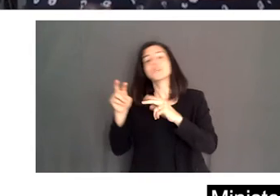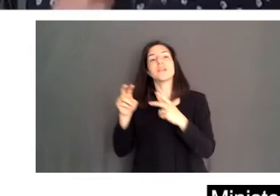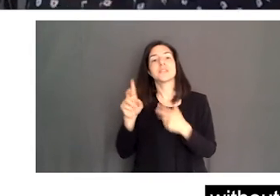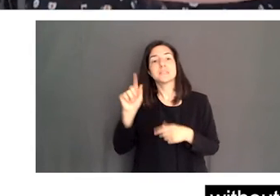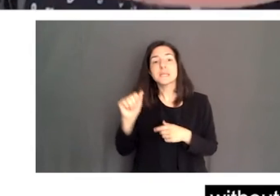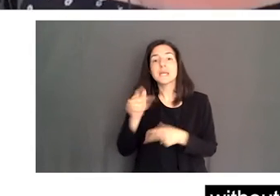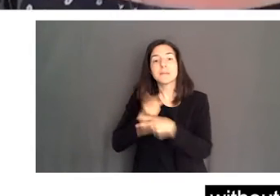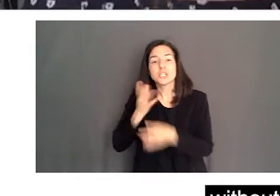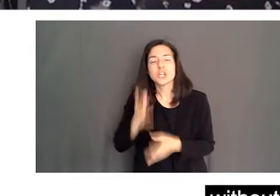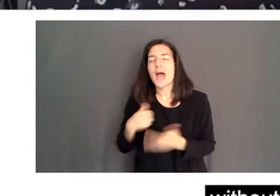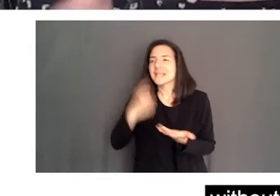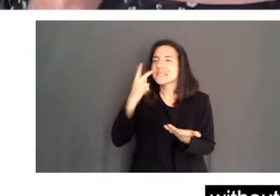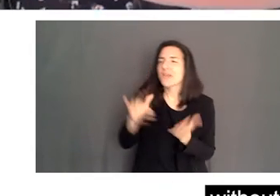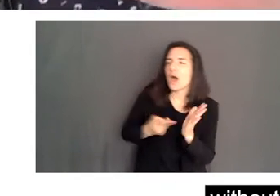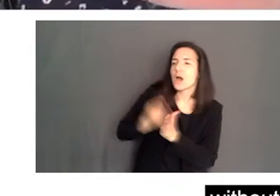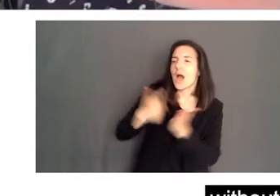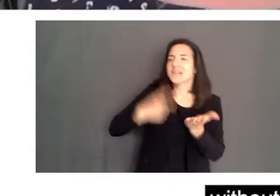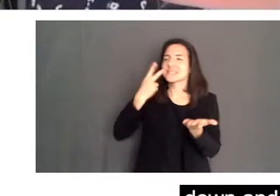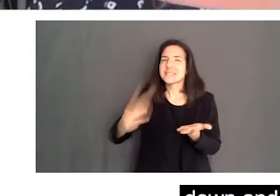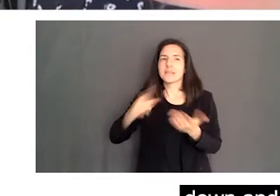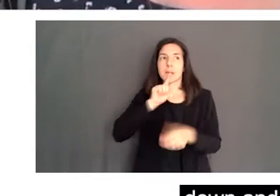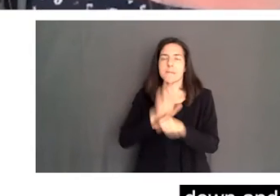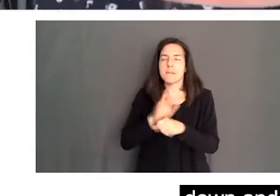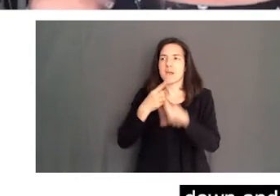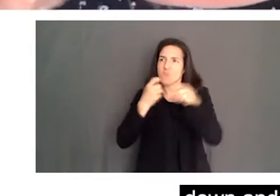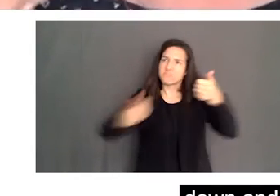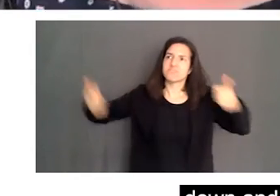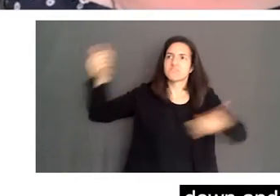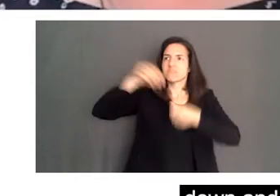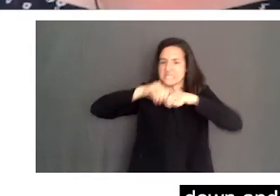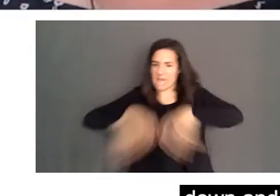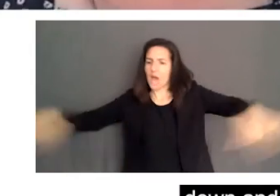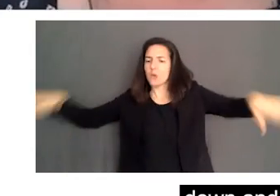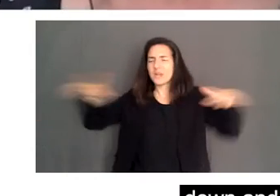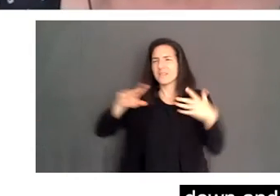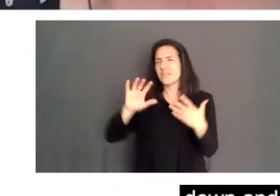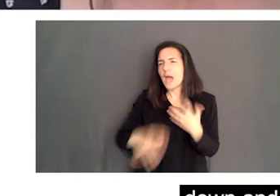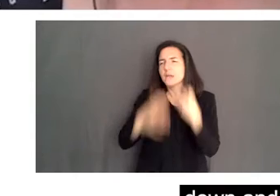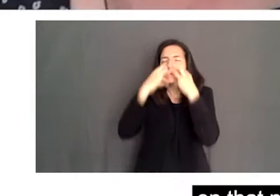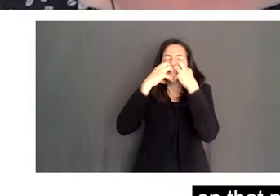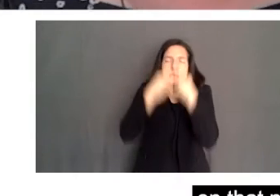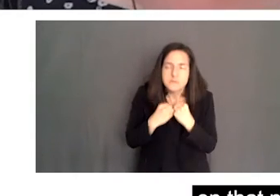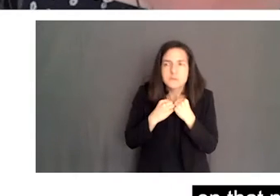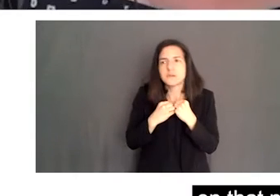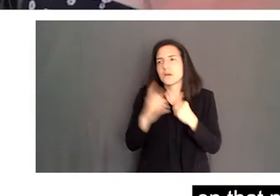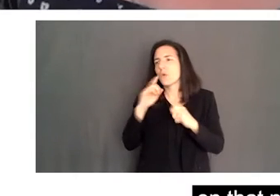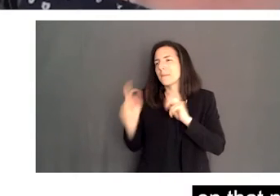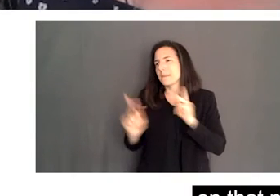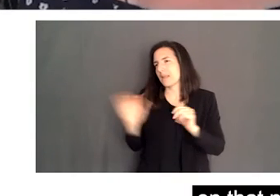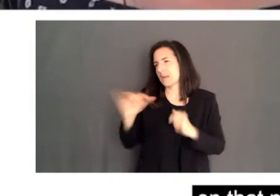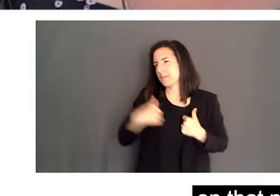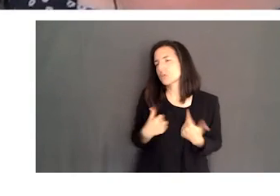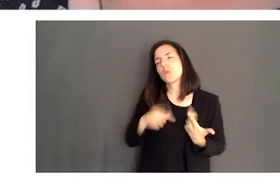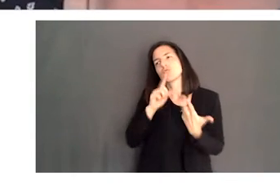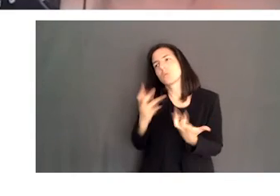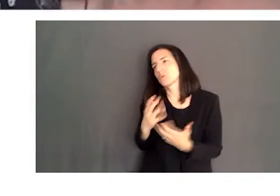Not For Us Without Us. I see that commitment from the top down. And it means everything to people like me. So, on that note as well, I really want to